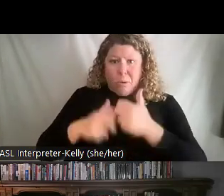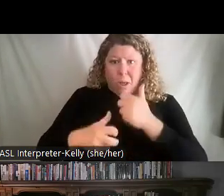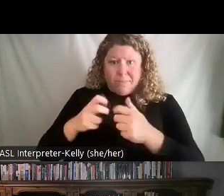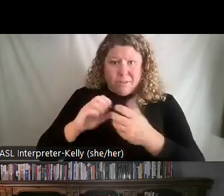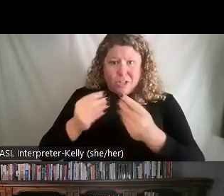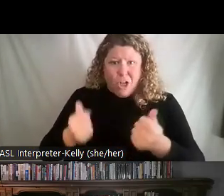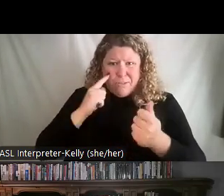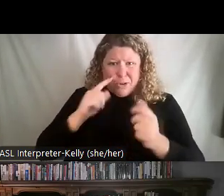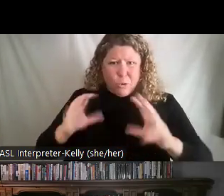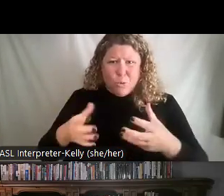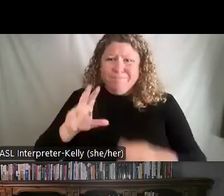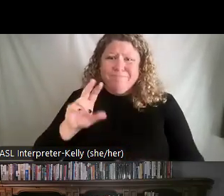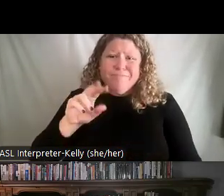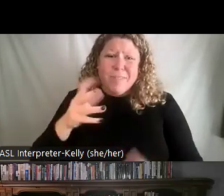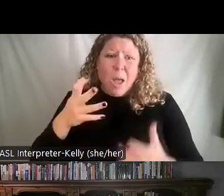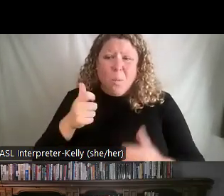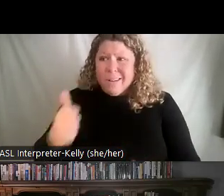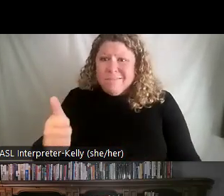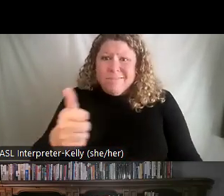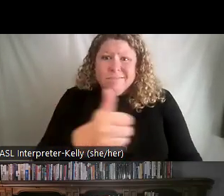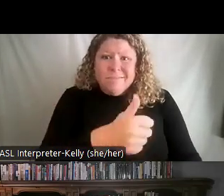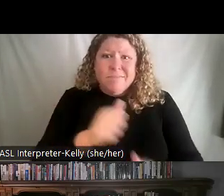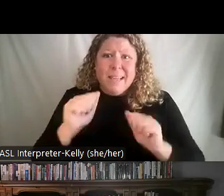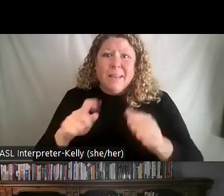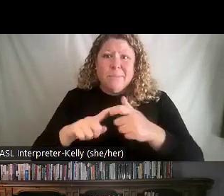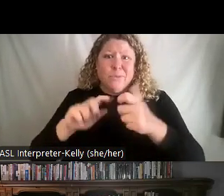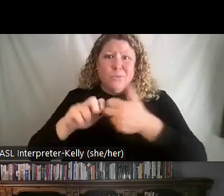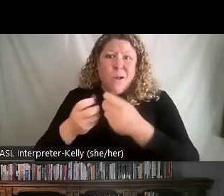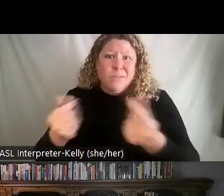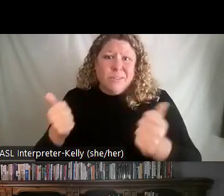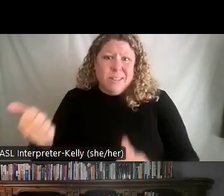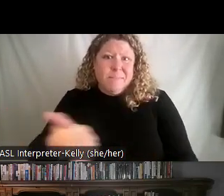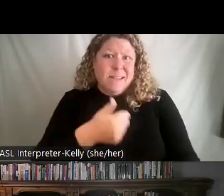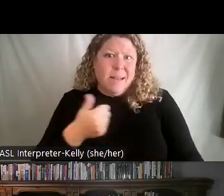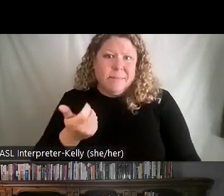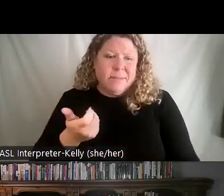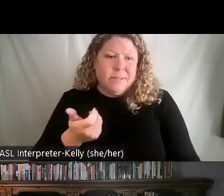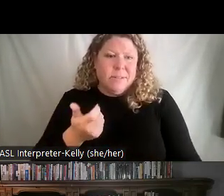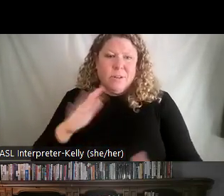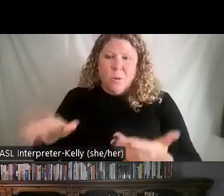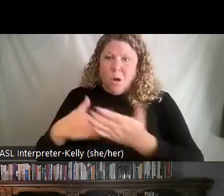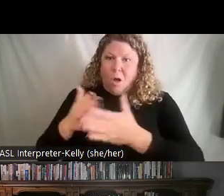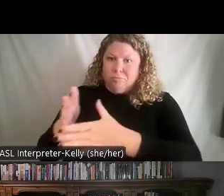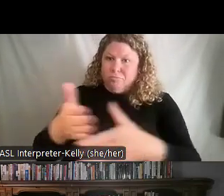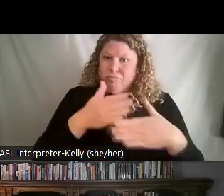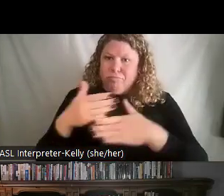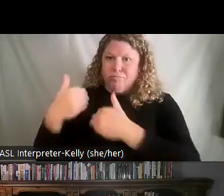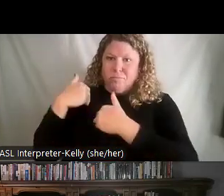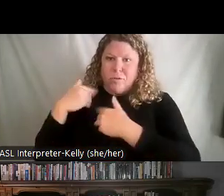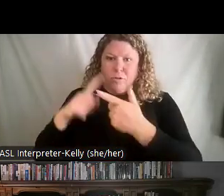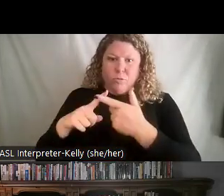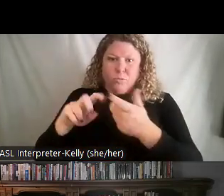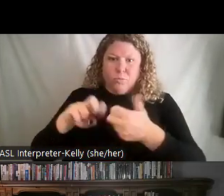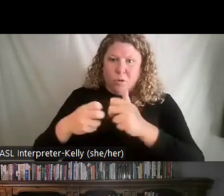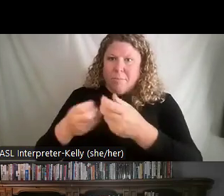to be, you know, self- reliant problem-solvers themselves so that we all share that responsibility and we can make